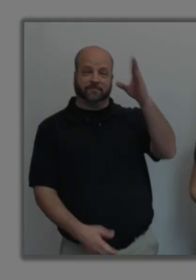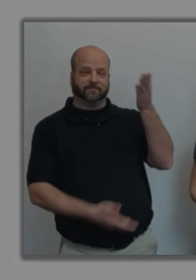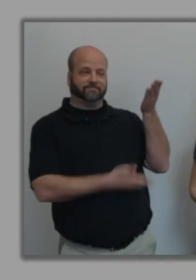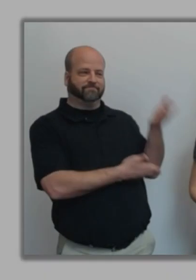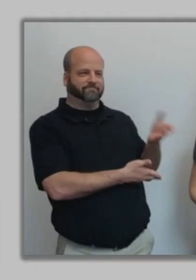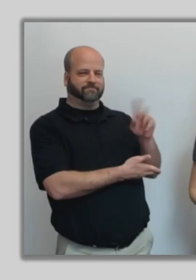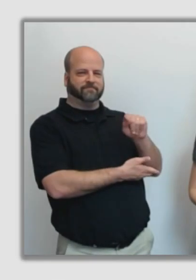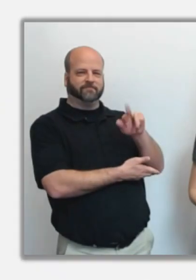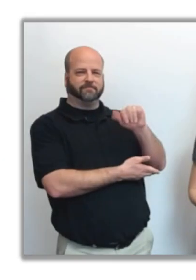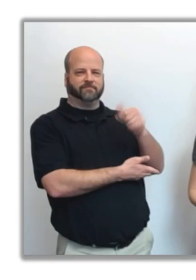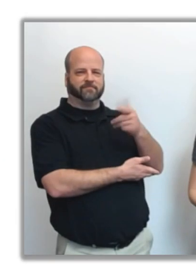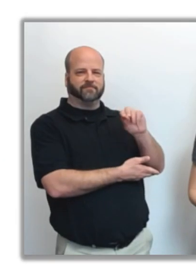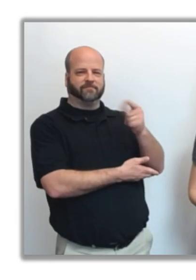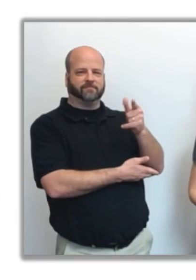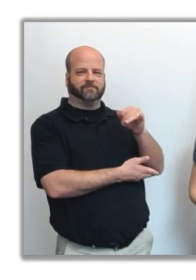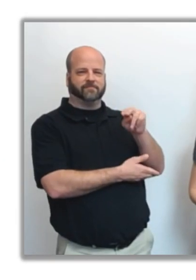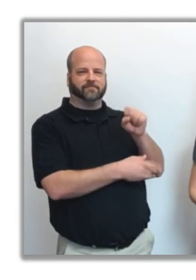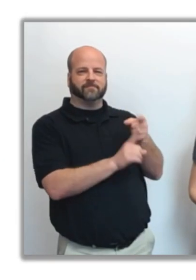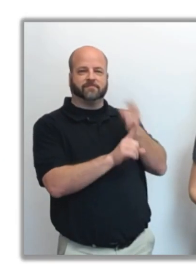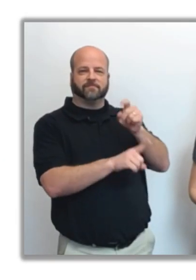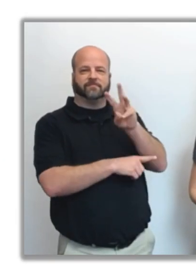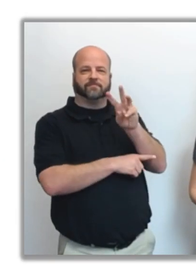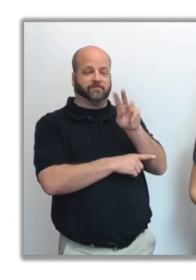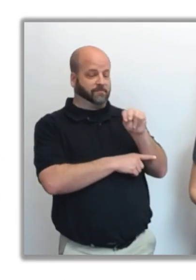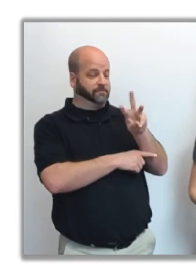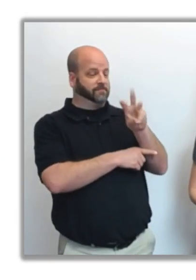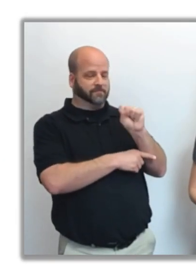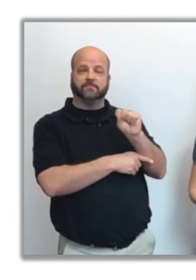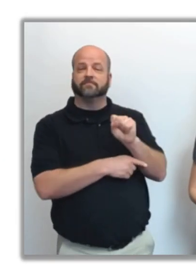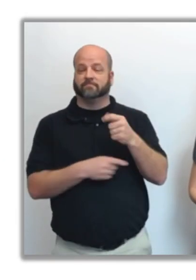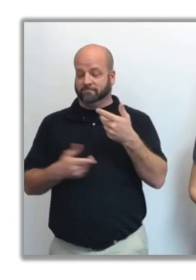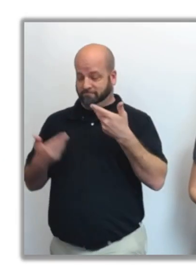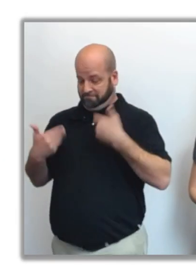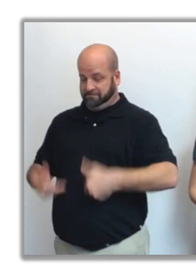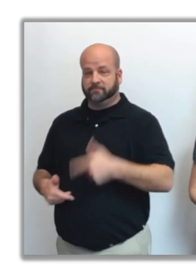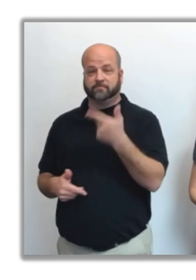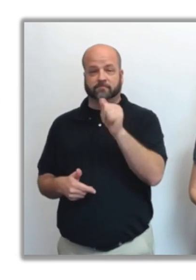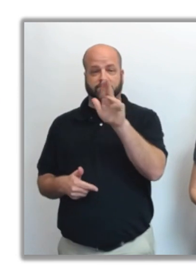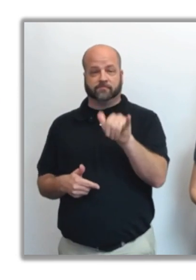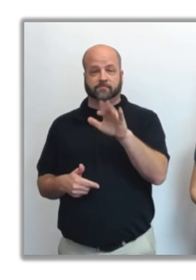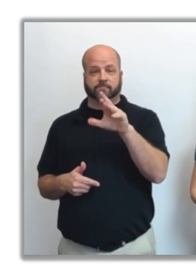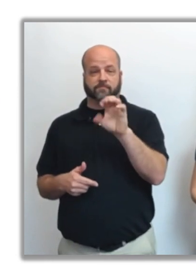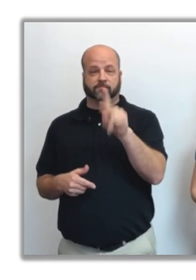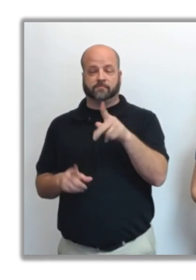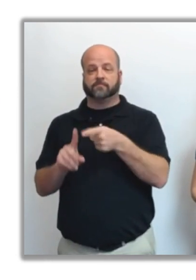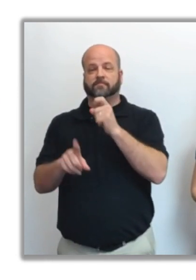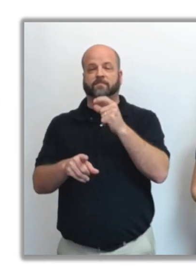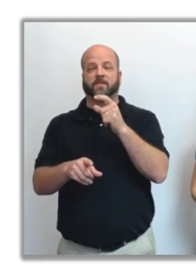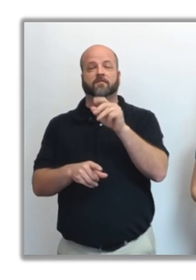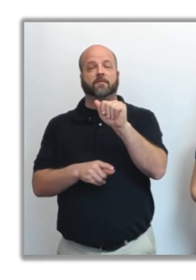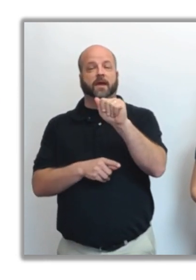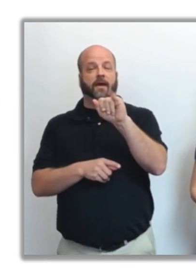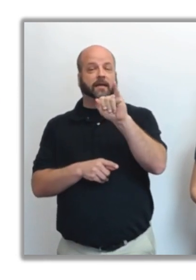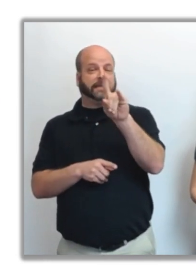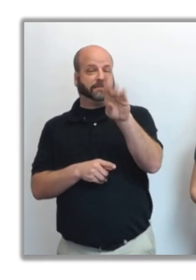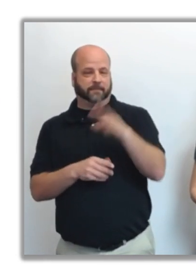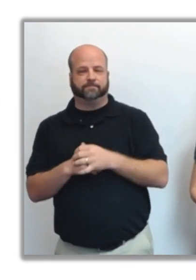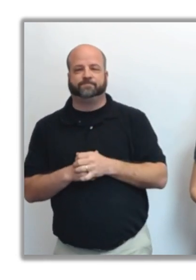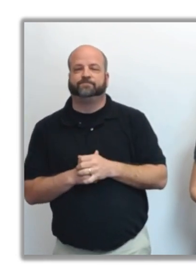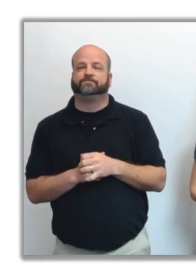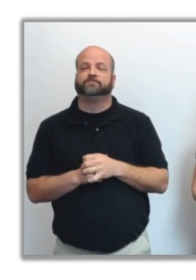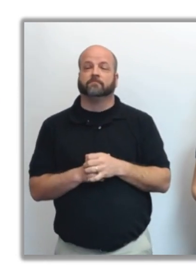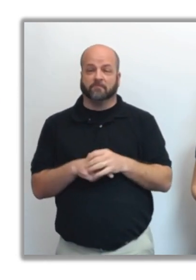Hi, I'm Tara Goggins with the National Weather Service, and I'm joined by Gary Crook from the Alabama Institute for the Deaf and Blind.